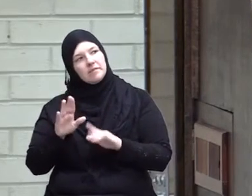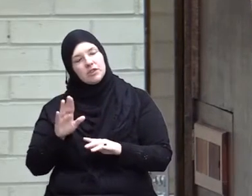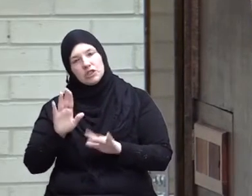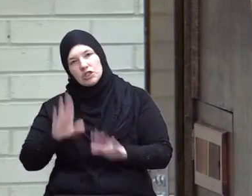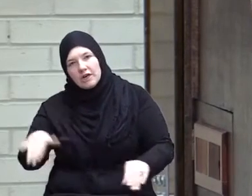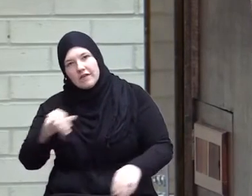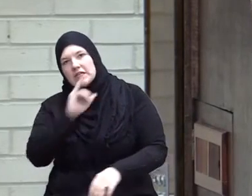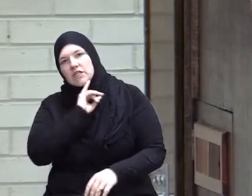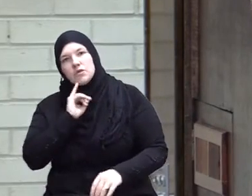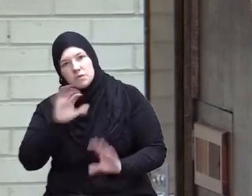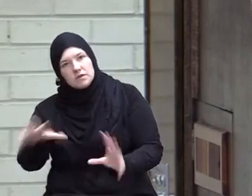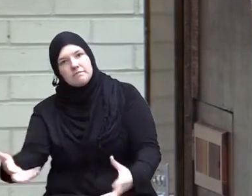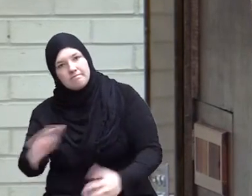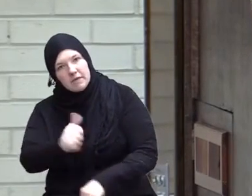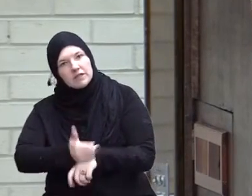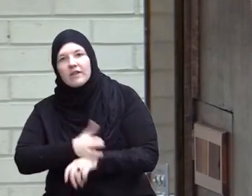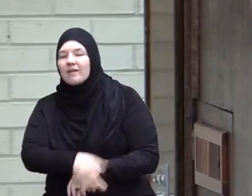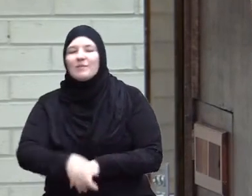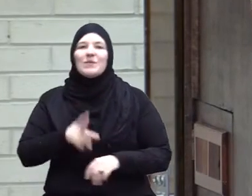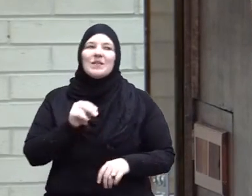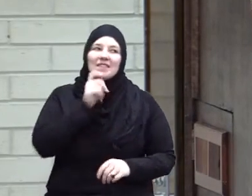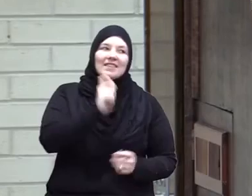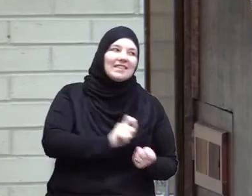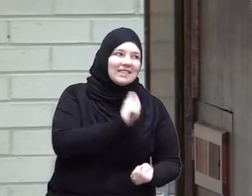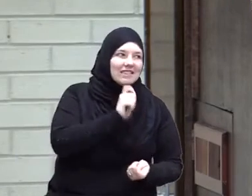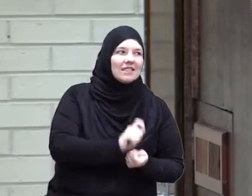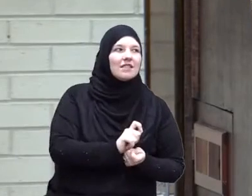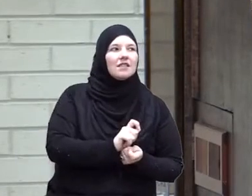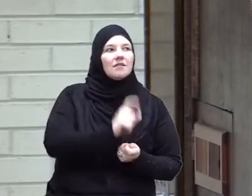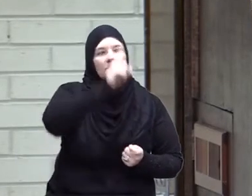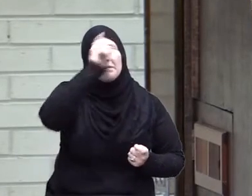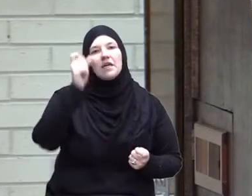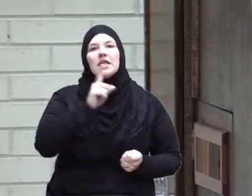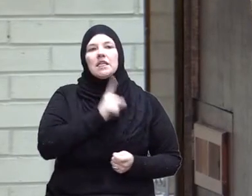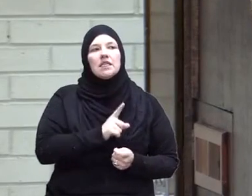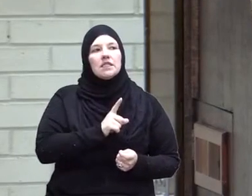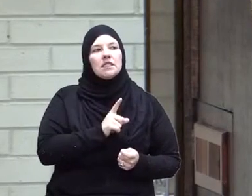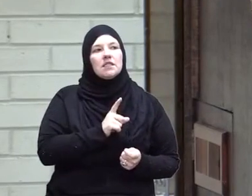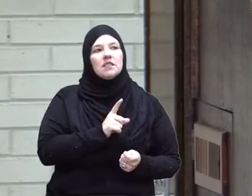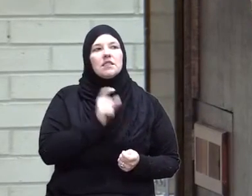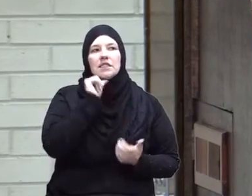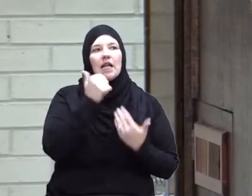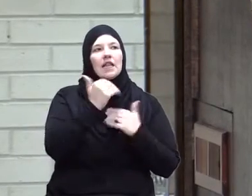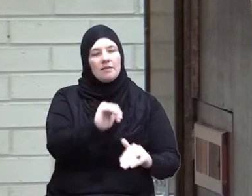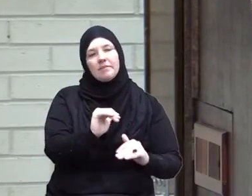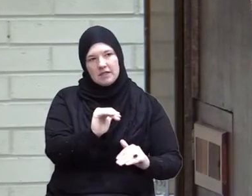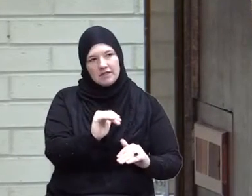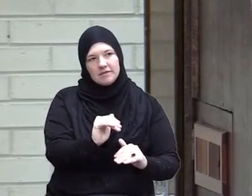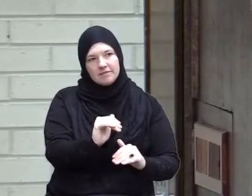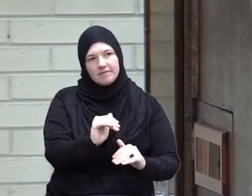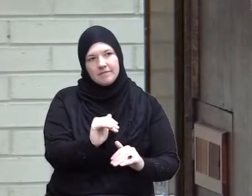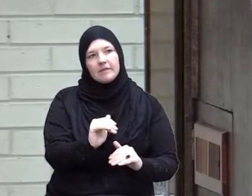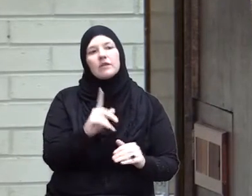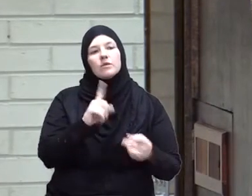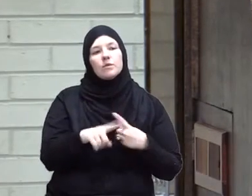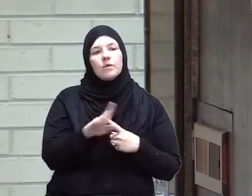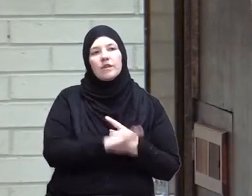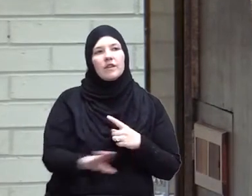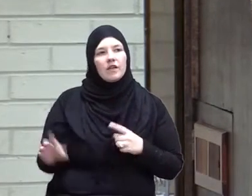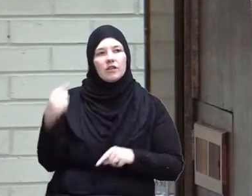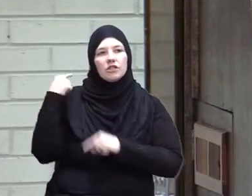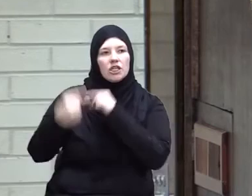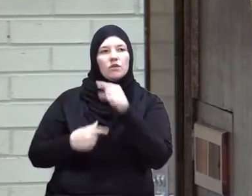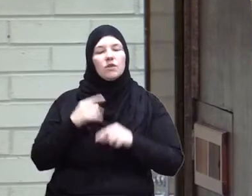in the context of the children of Israel but it is not limited to their generation